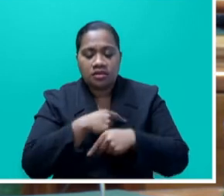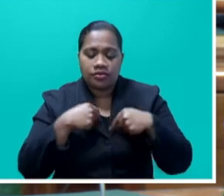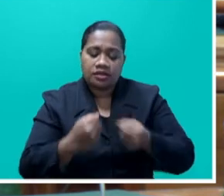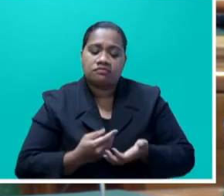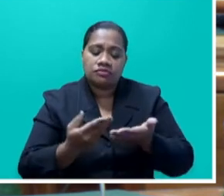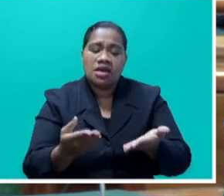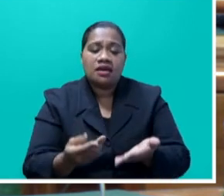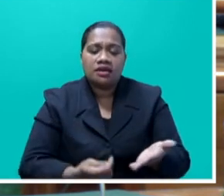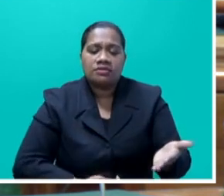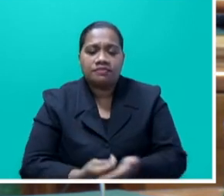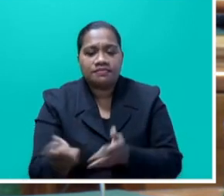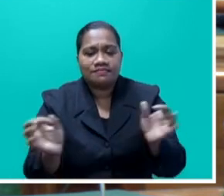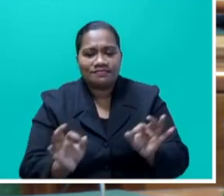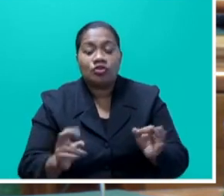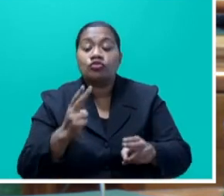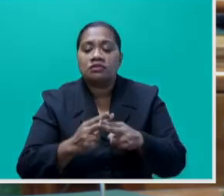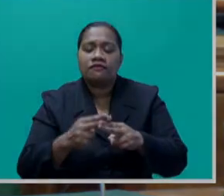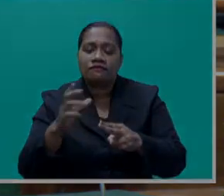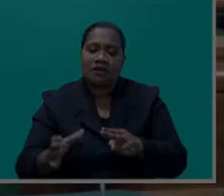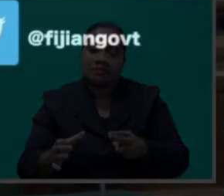farmers in the interior. Thank you, Mr. Speaker say.